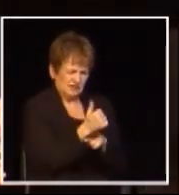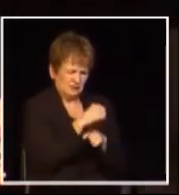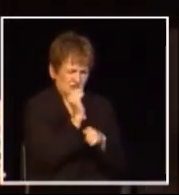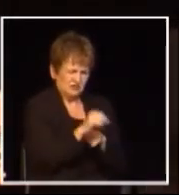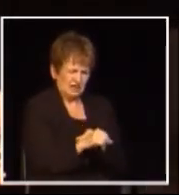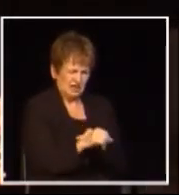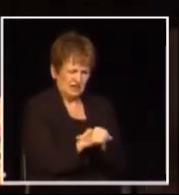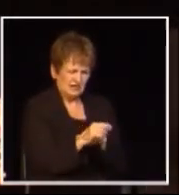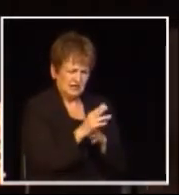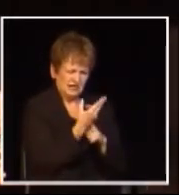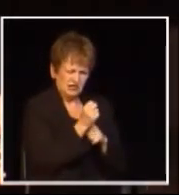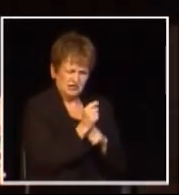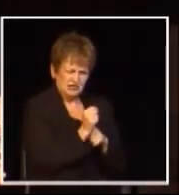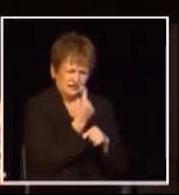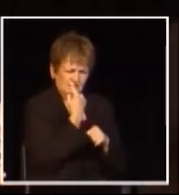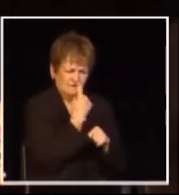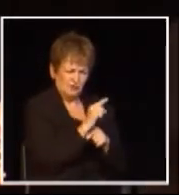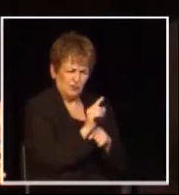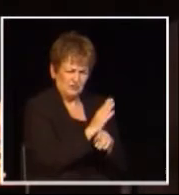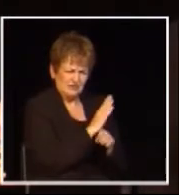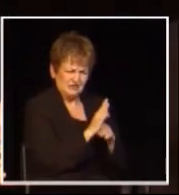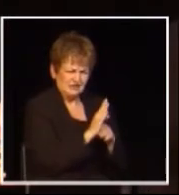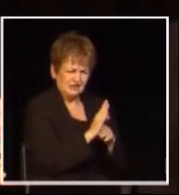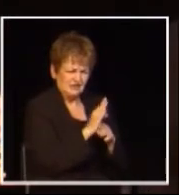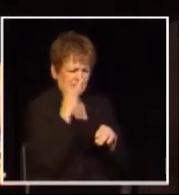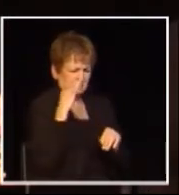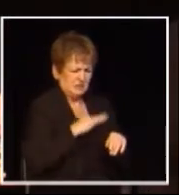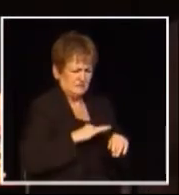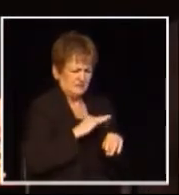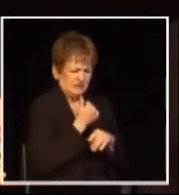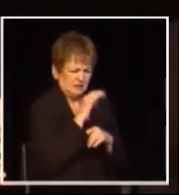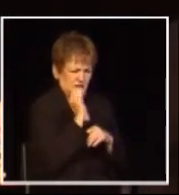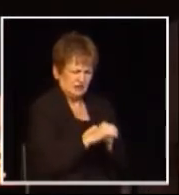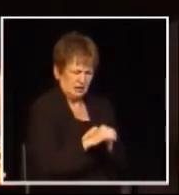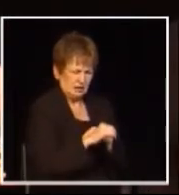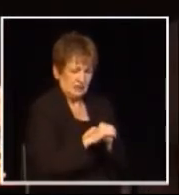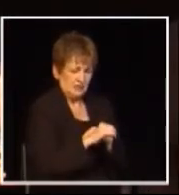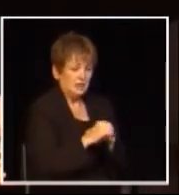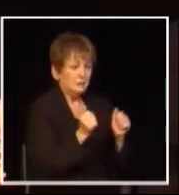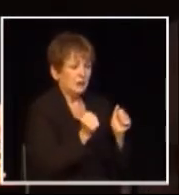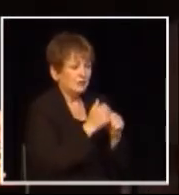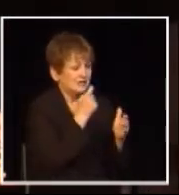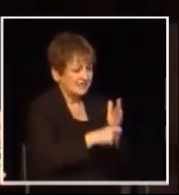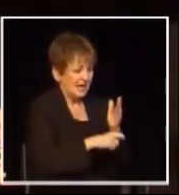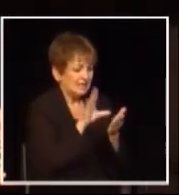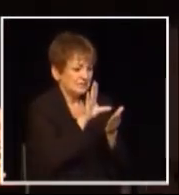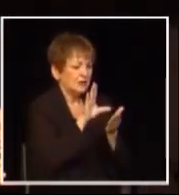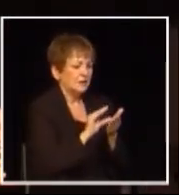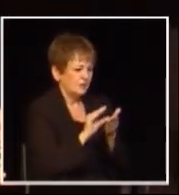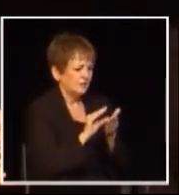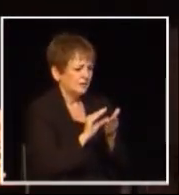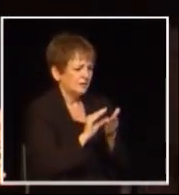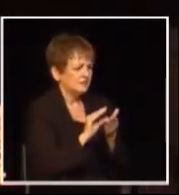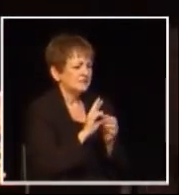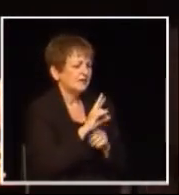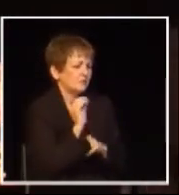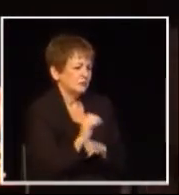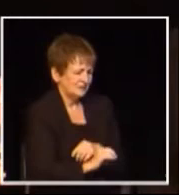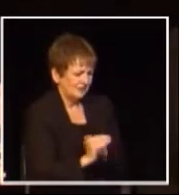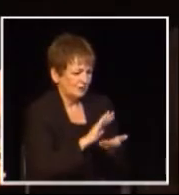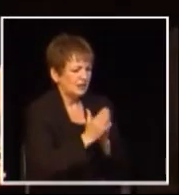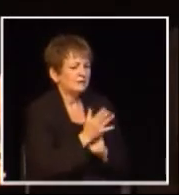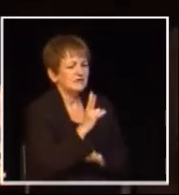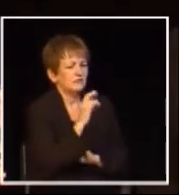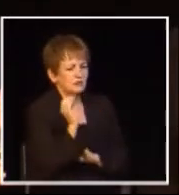% net HST to the business a 10% benefit and after tax that's 7% now